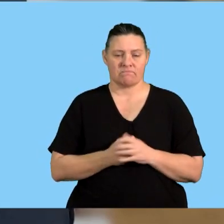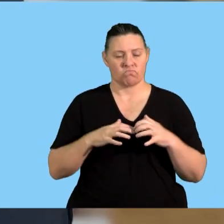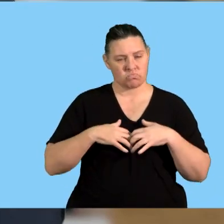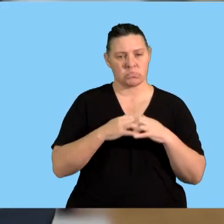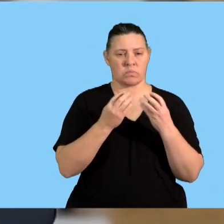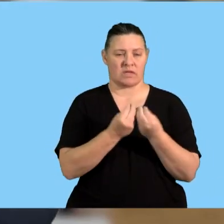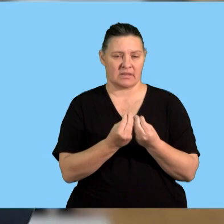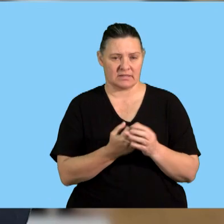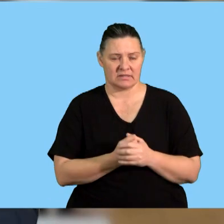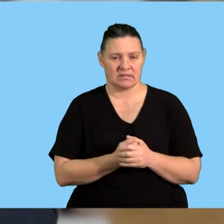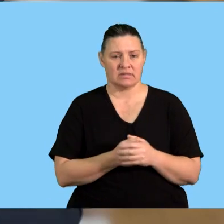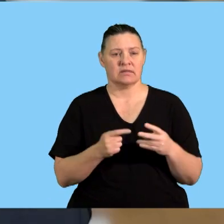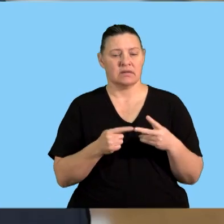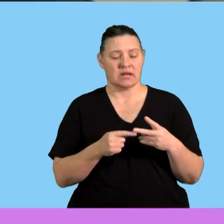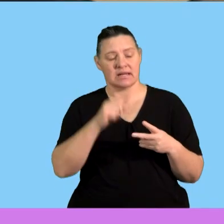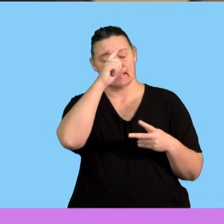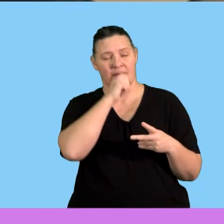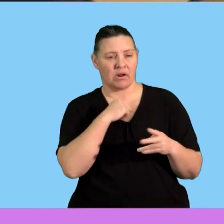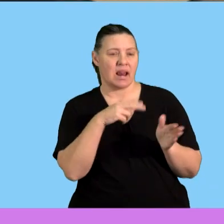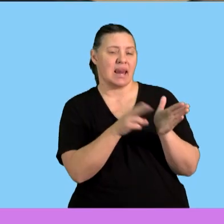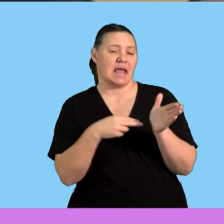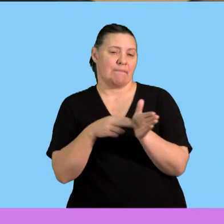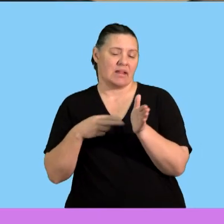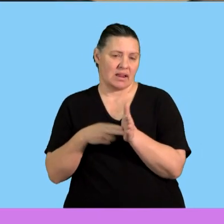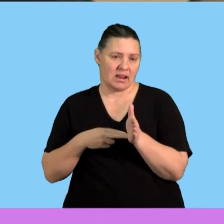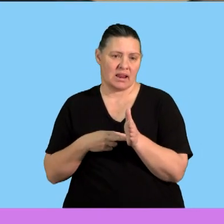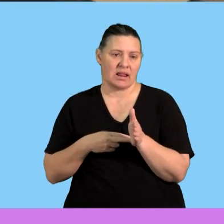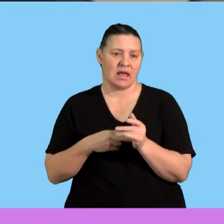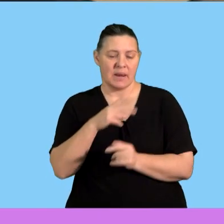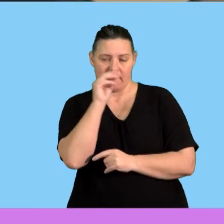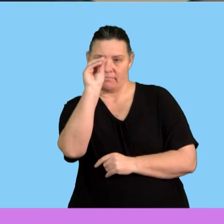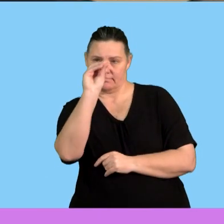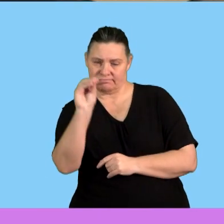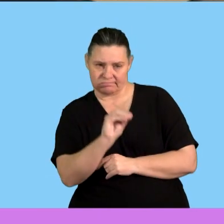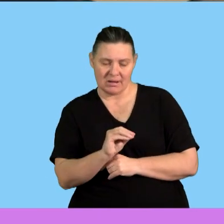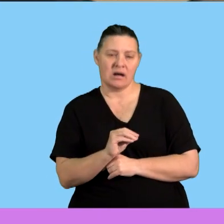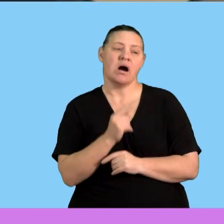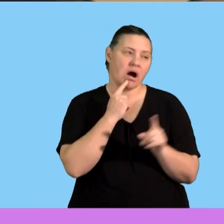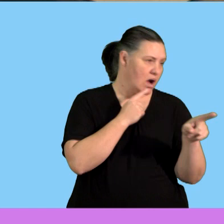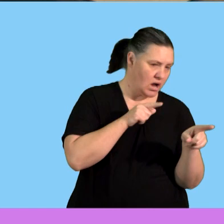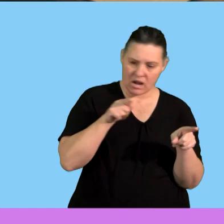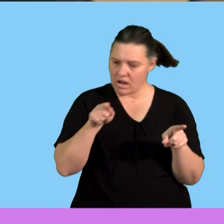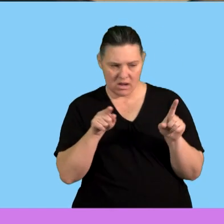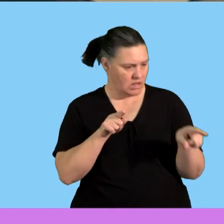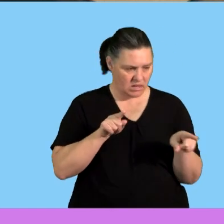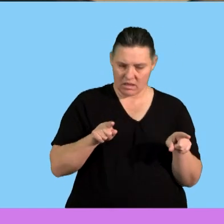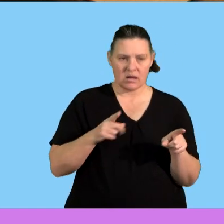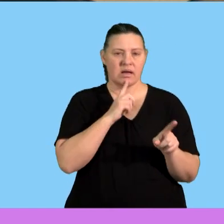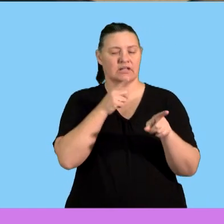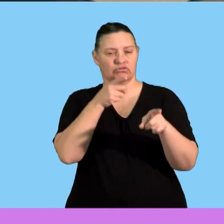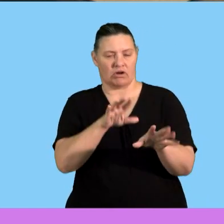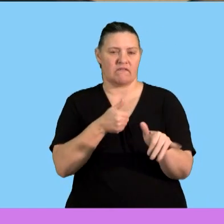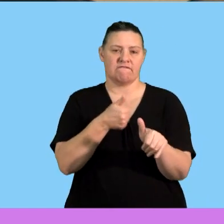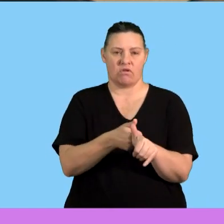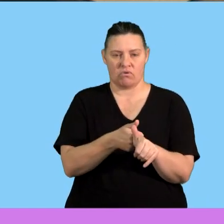then also assembly diagrams are labeled annotated images that shows step-by-step